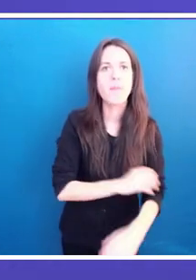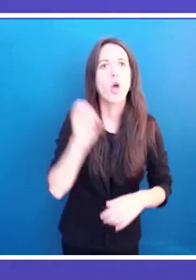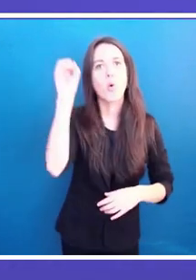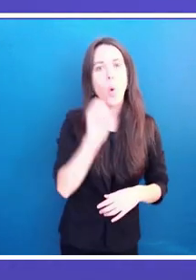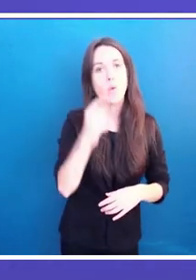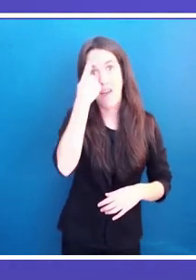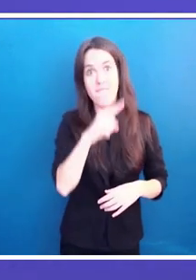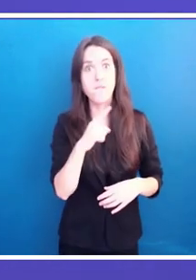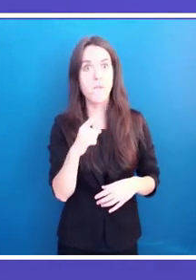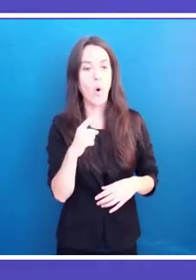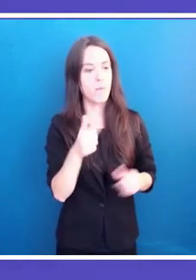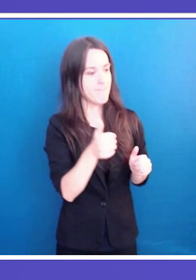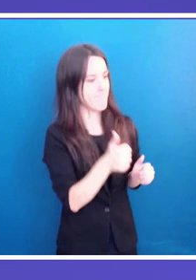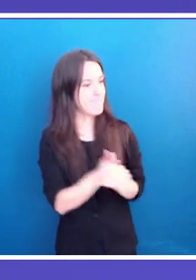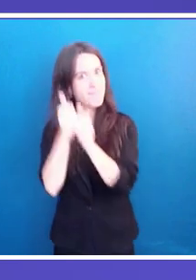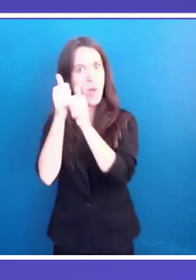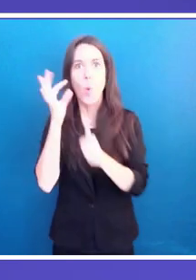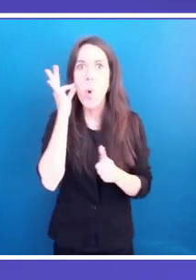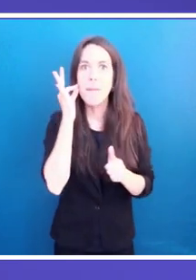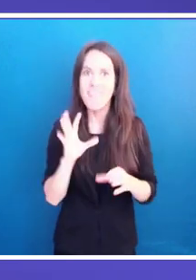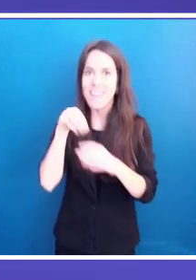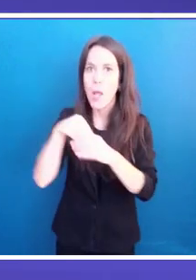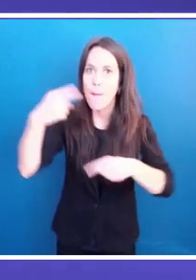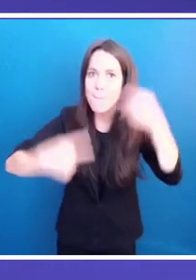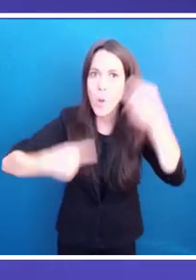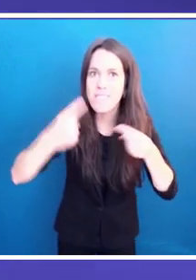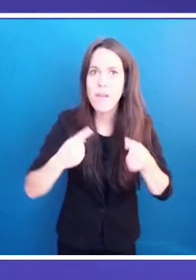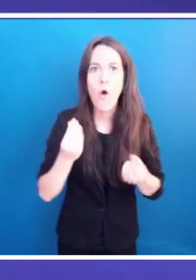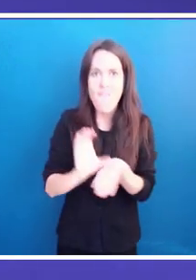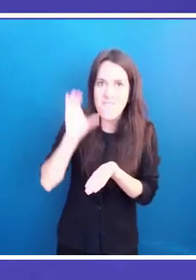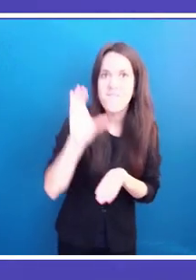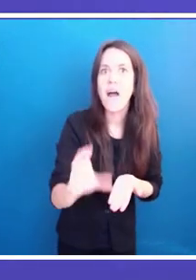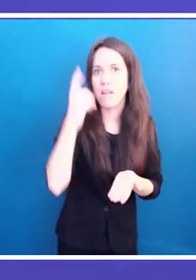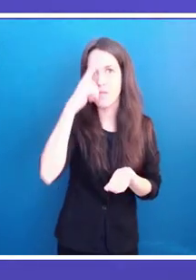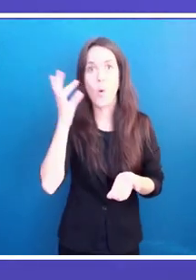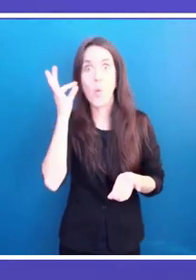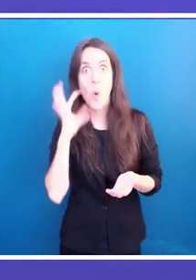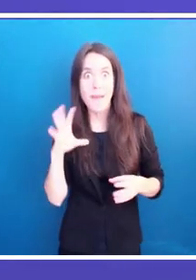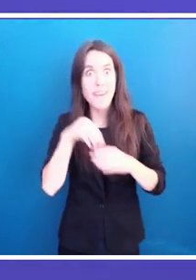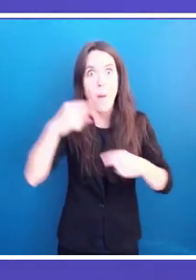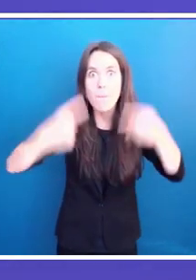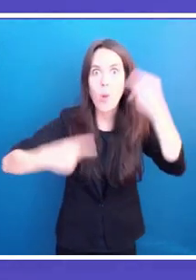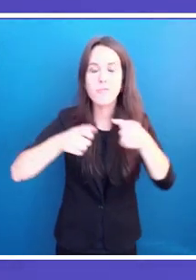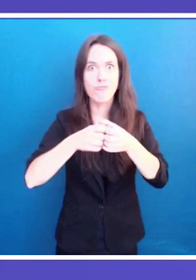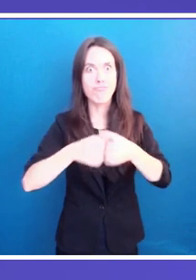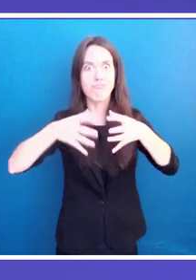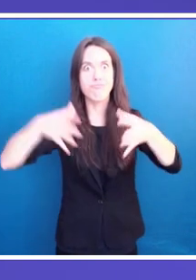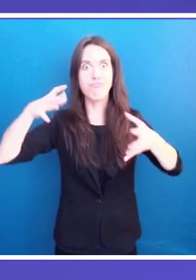favouring female candidates. The number of women in politics is still very scarce,